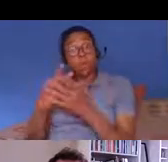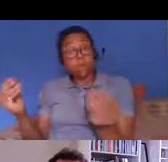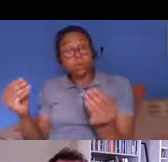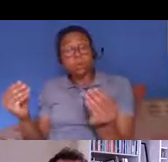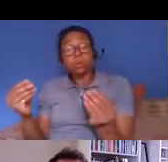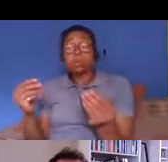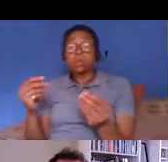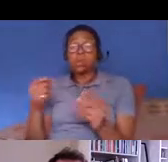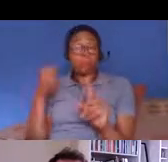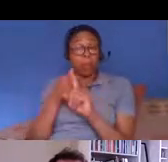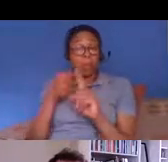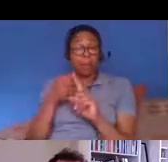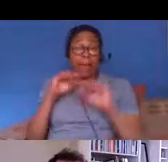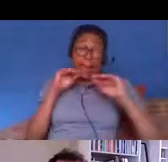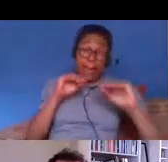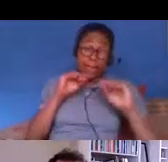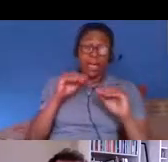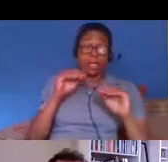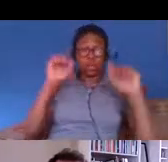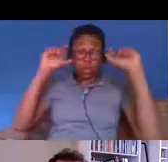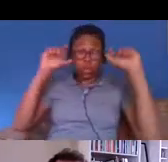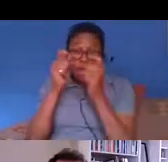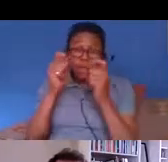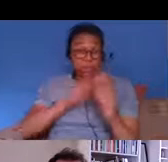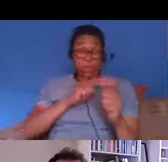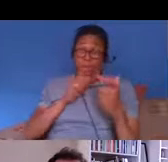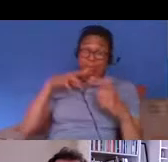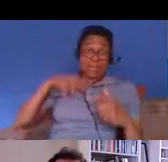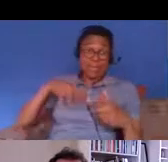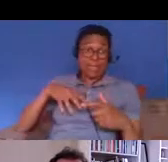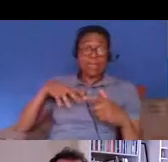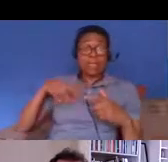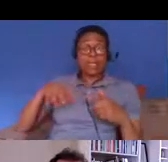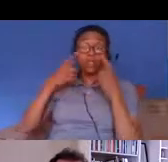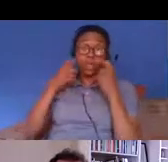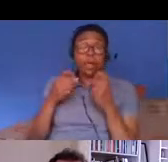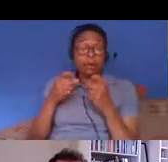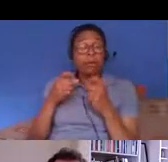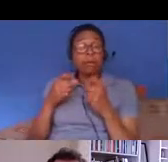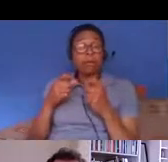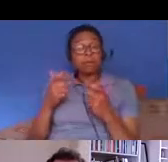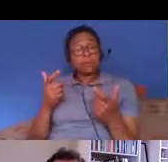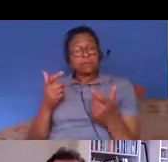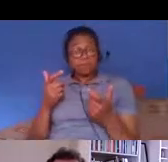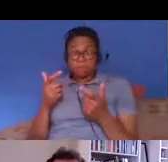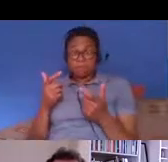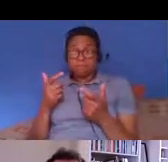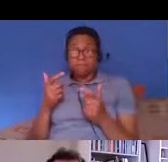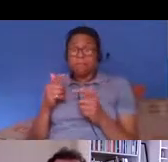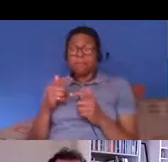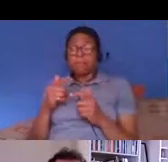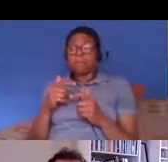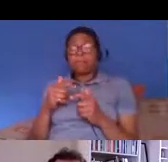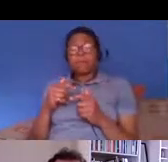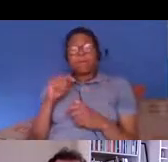universities have to check the immigration status of their students when i say schools i'm really talking about private schools um there is a